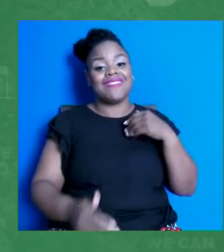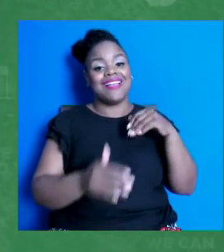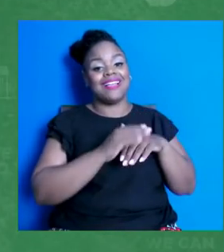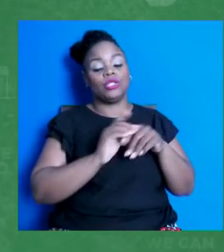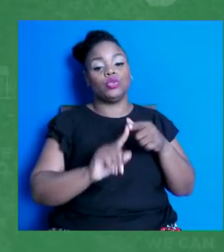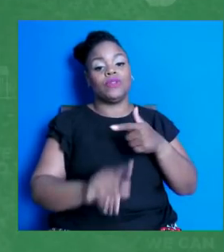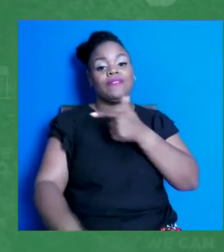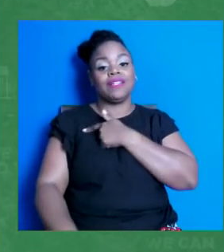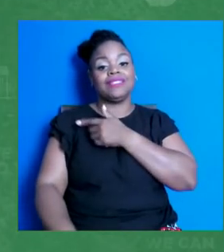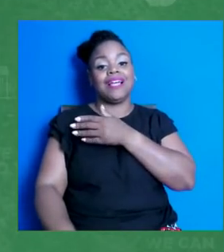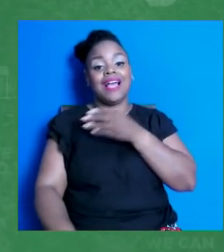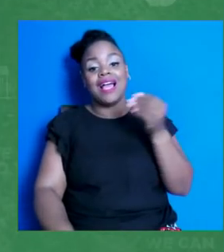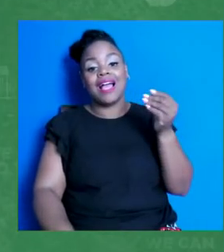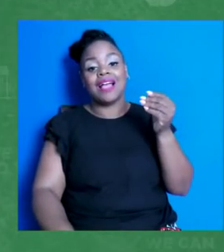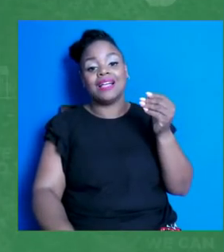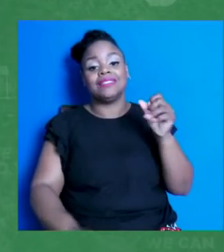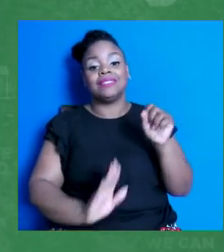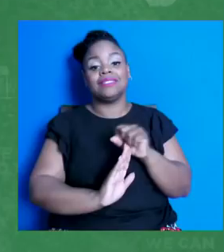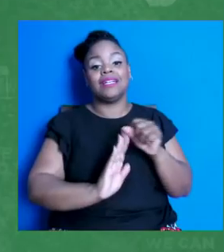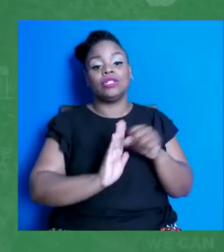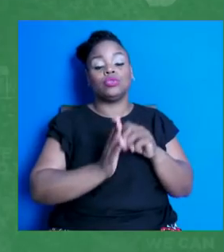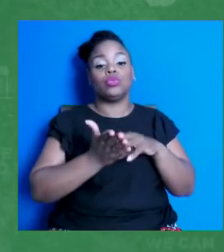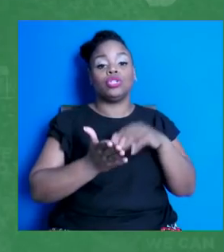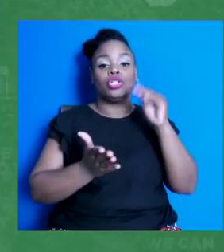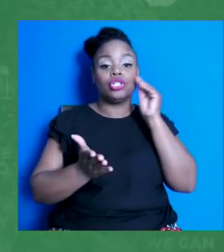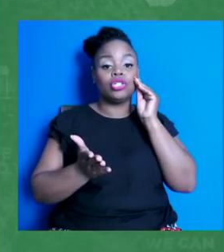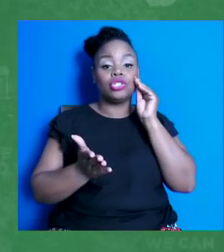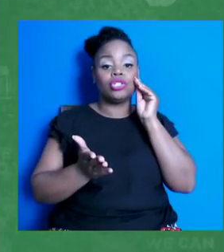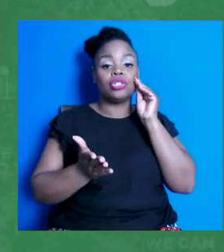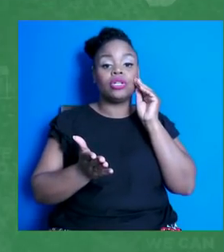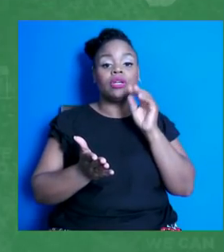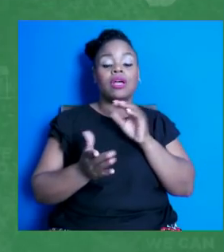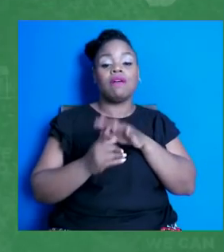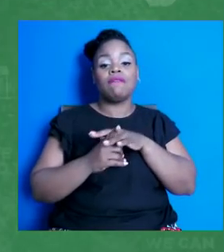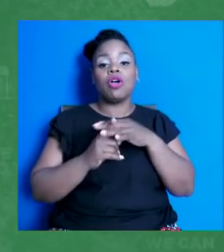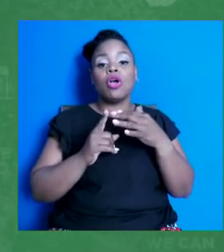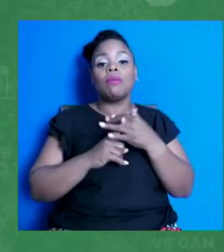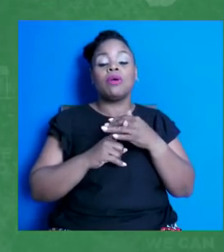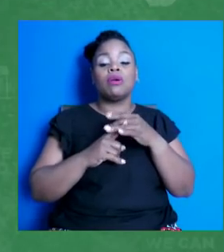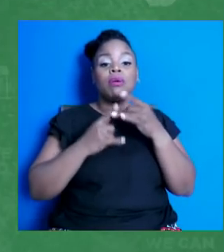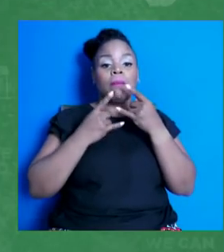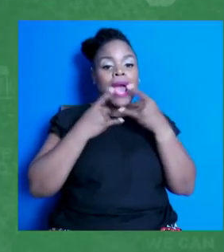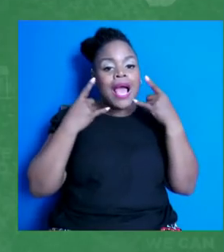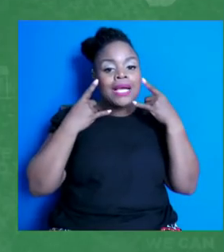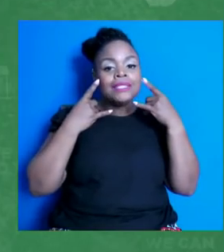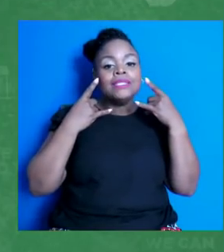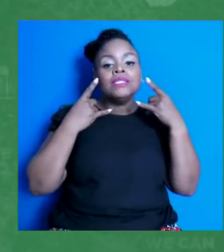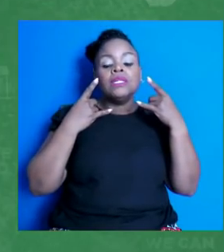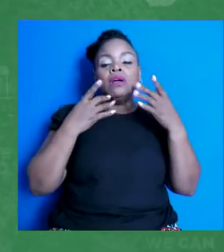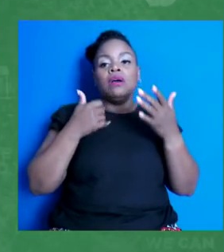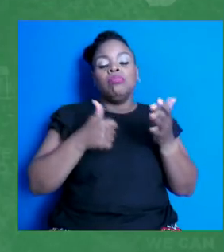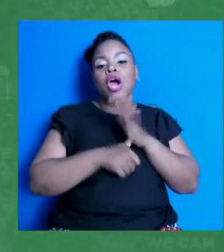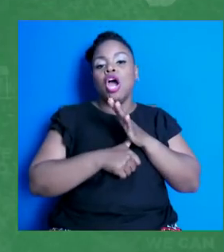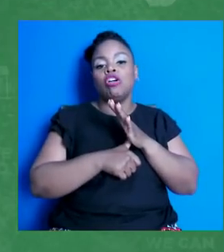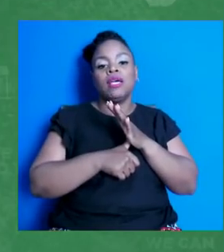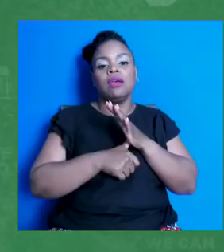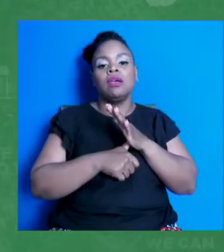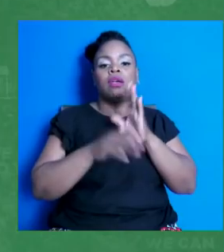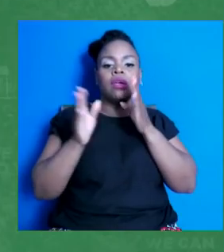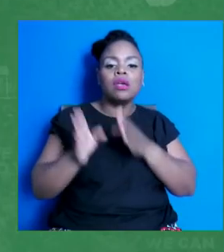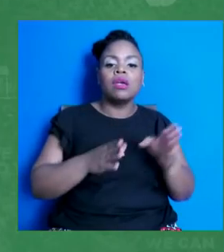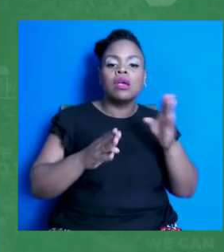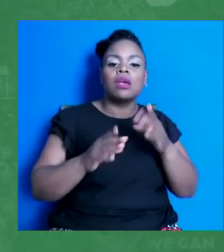with masking being a top priority. We are even planning peer-to-peer events, doing more community canvassing,